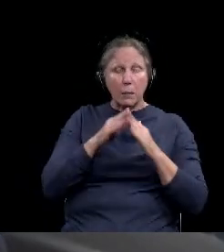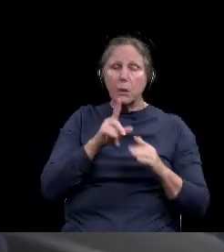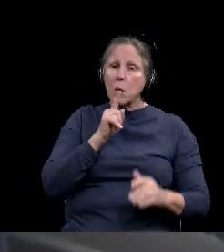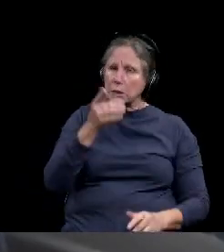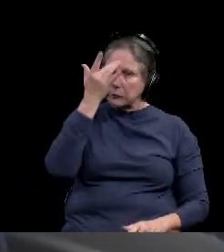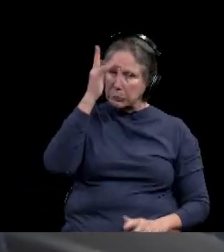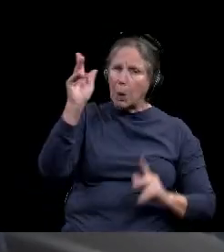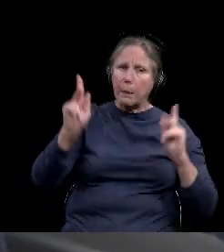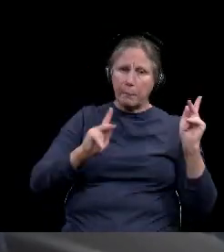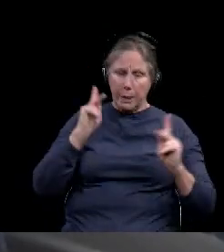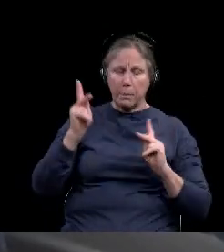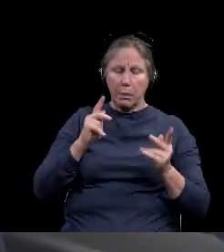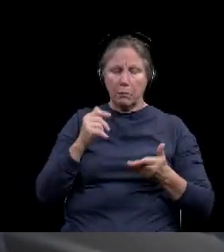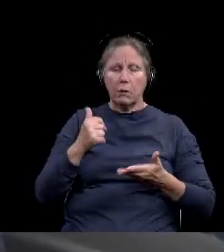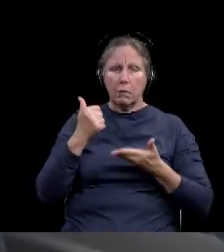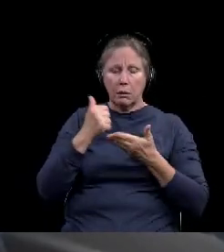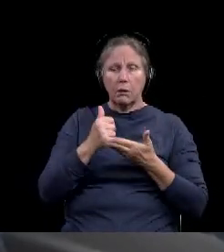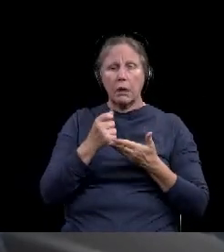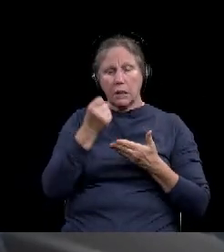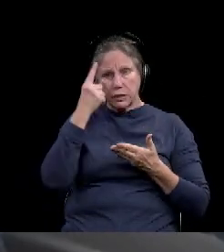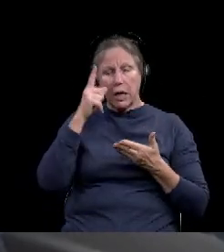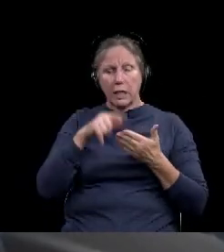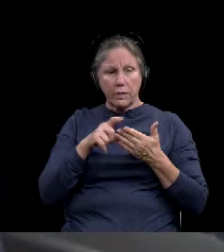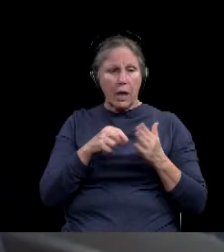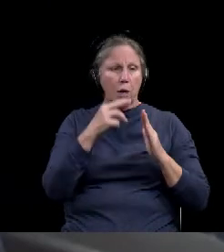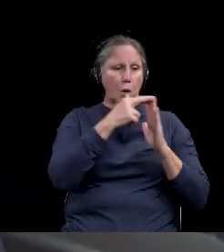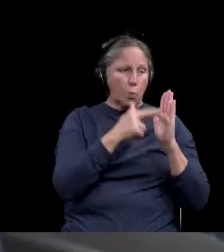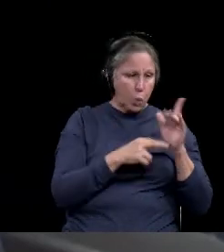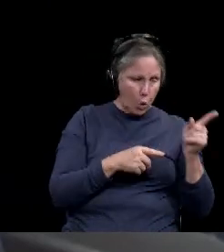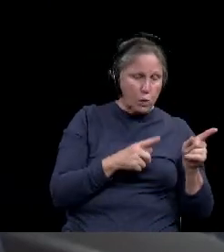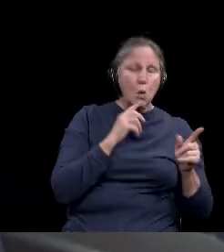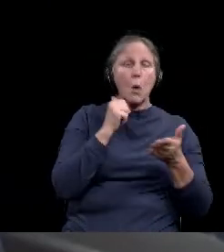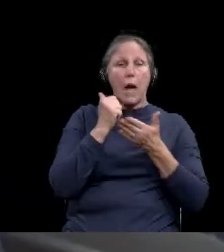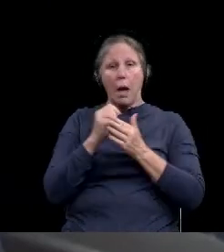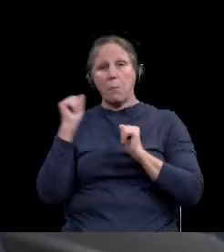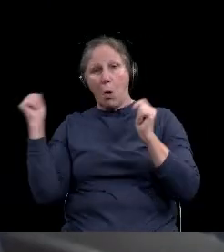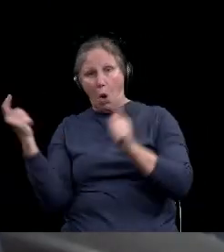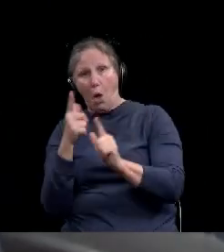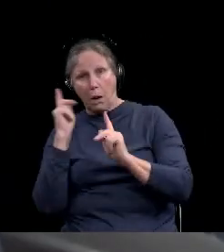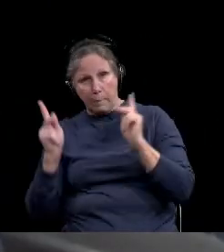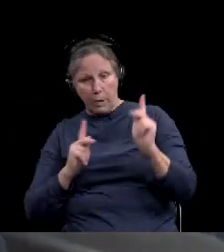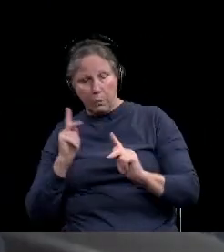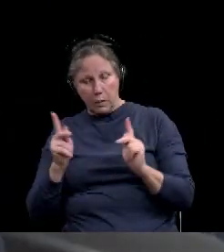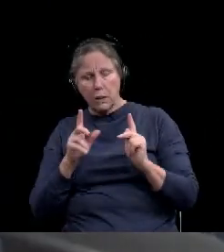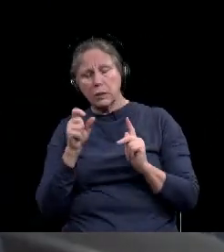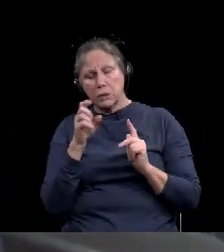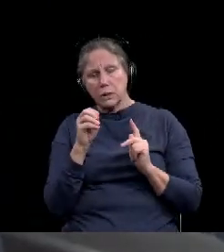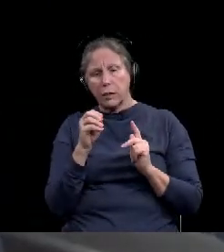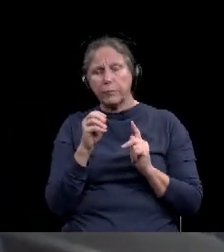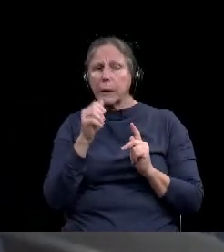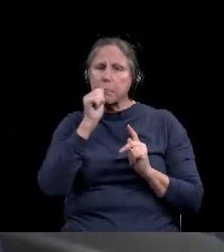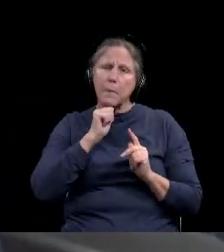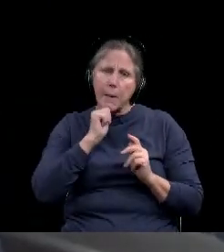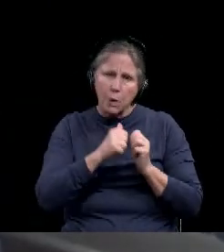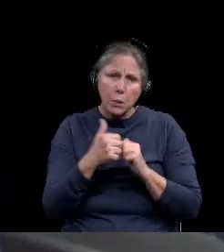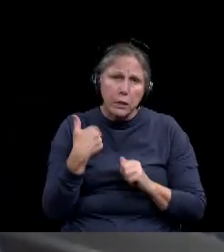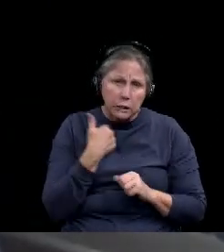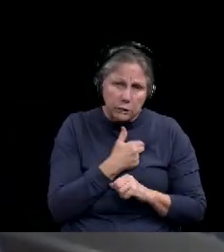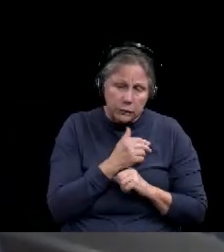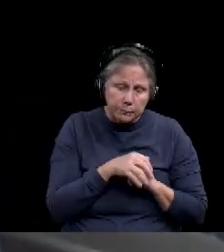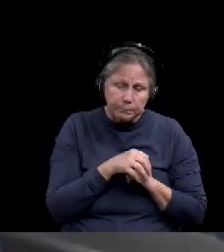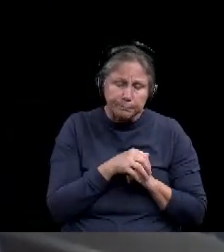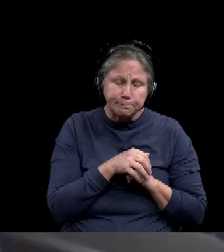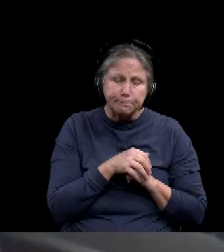uh, that understand following these rules will benefit us in the long run. So, uh, bear with us, everyone. And, uh,